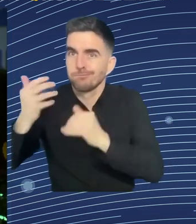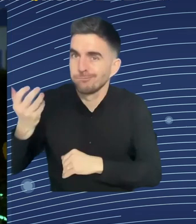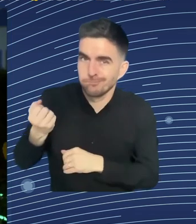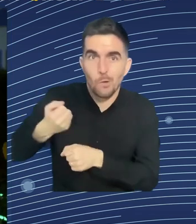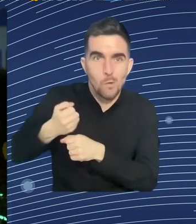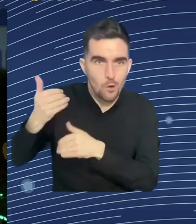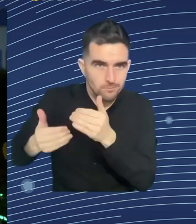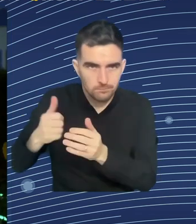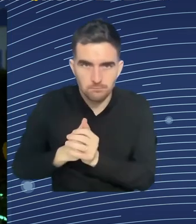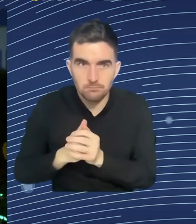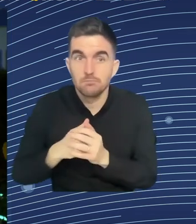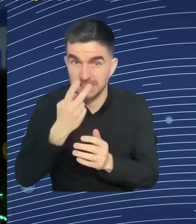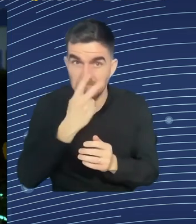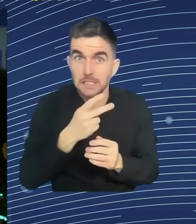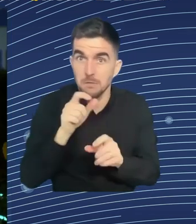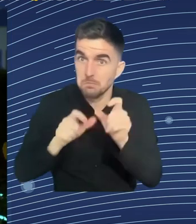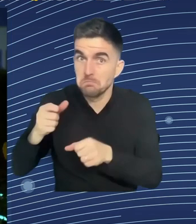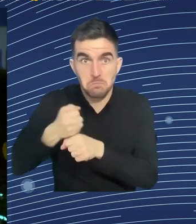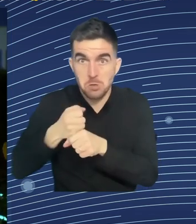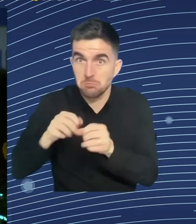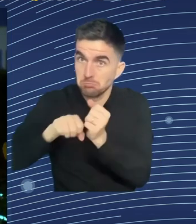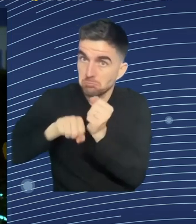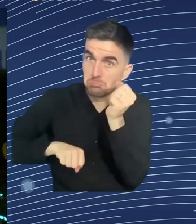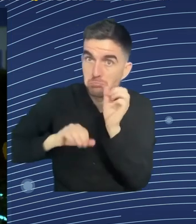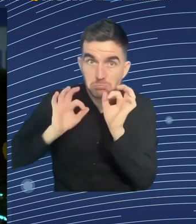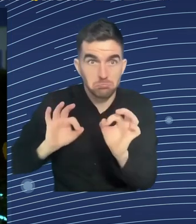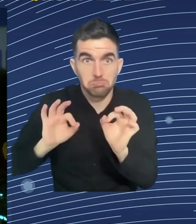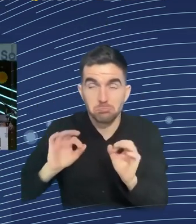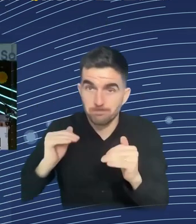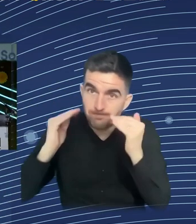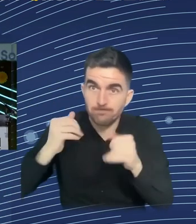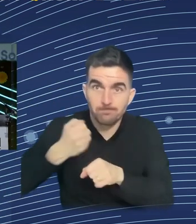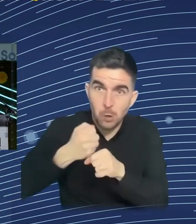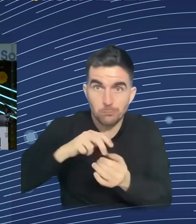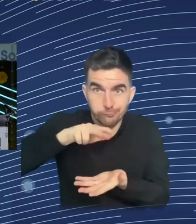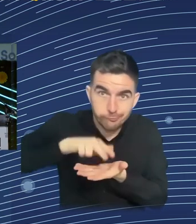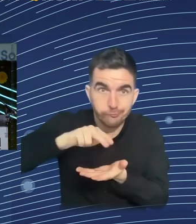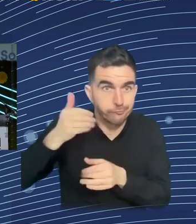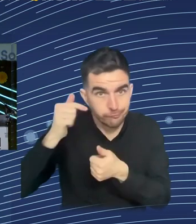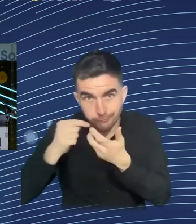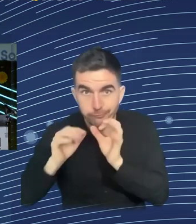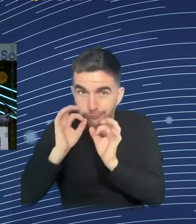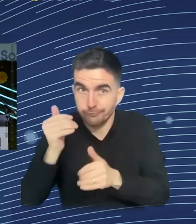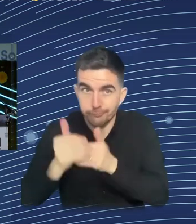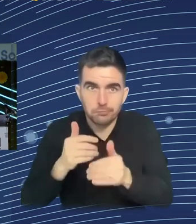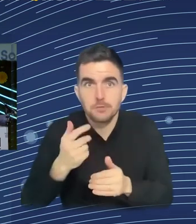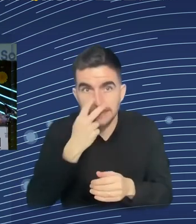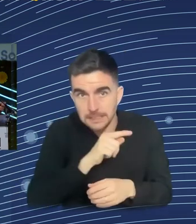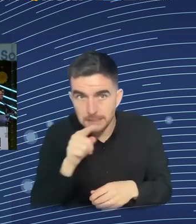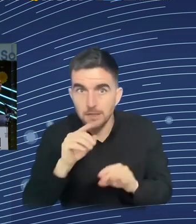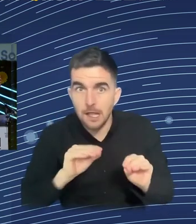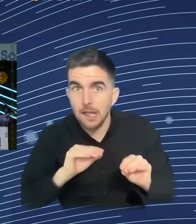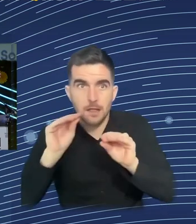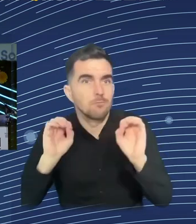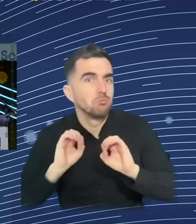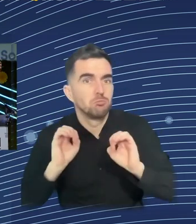moved to the left, to the less paying jobs with red lines. And you can see, actually, I mean, it is intuitive. You know,